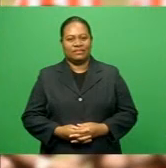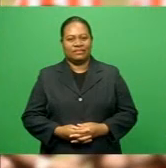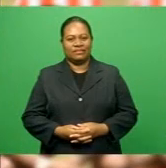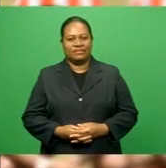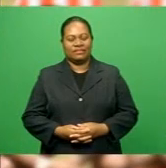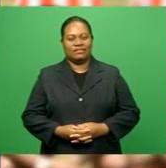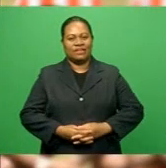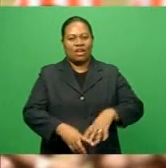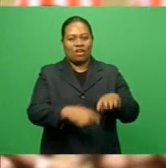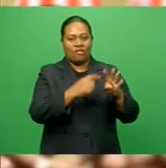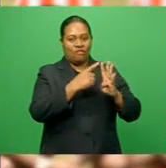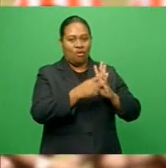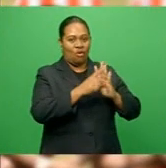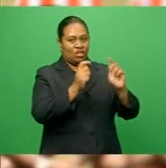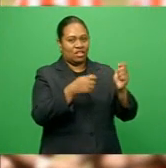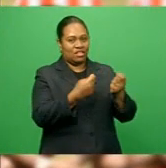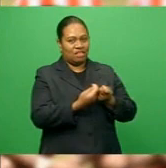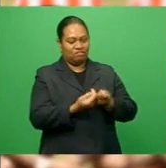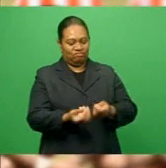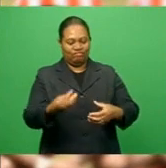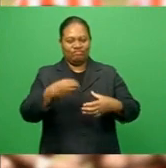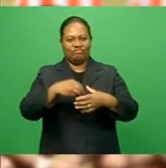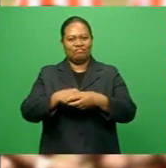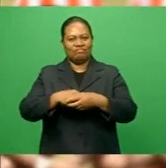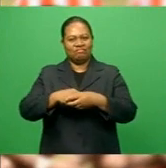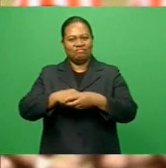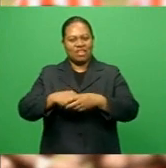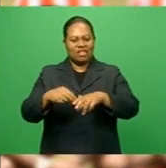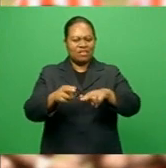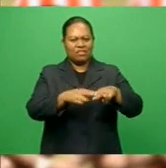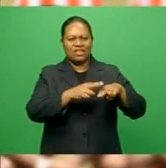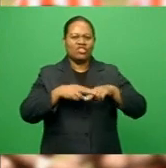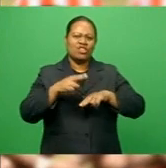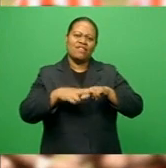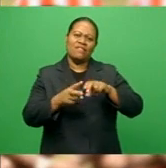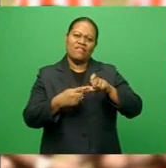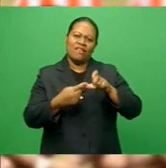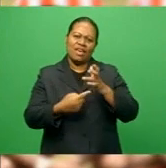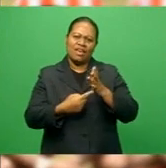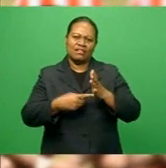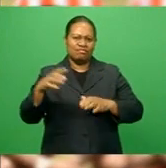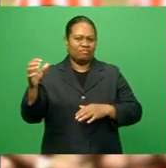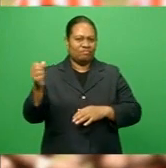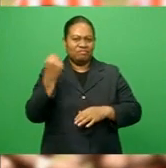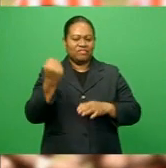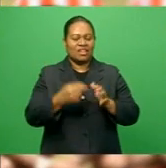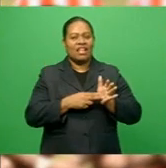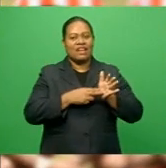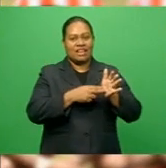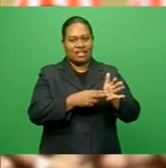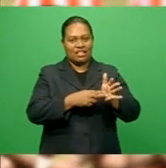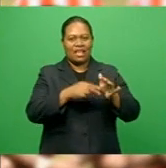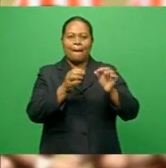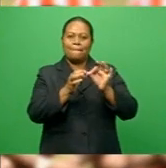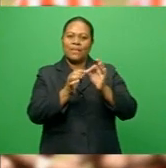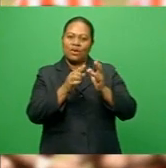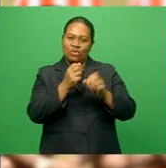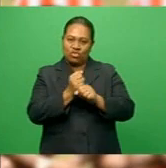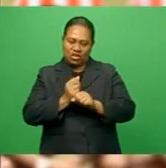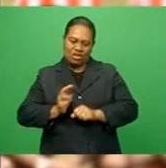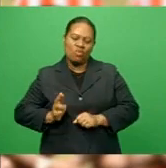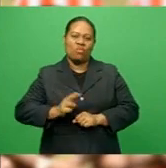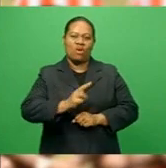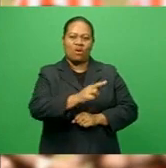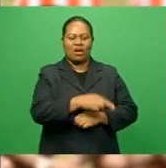Four champion teams have made the Vodafone Fiji Effect knockout stage. Defending champion Nandi, BOG winners Rewa,